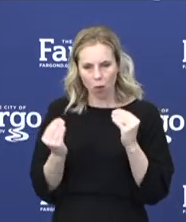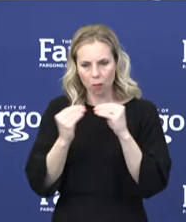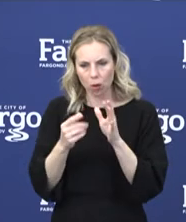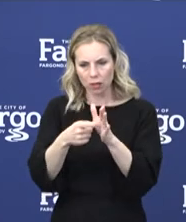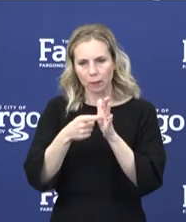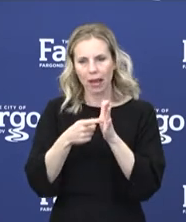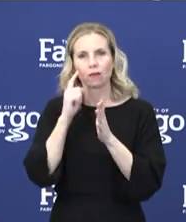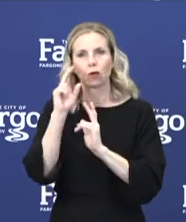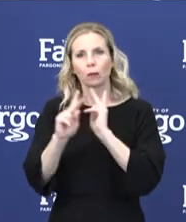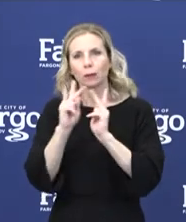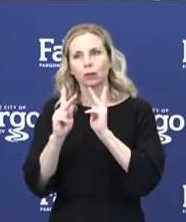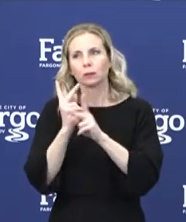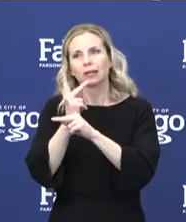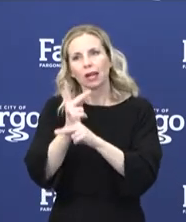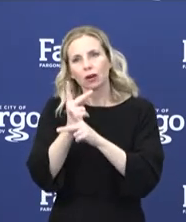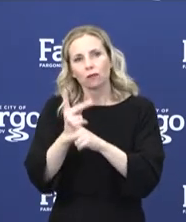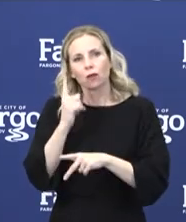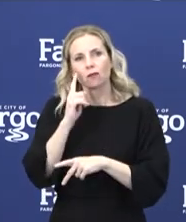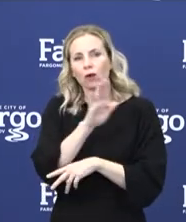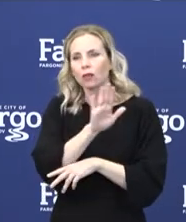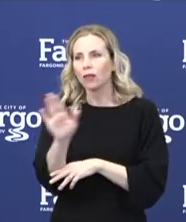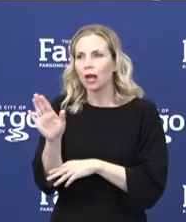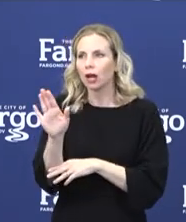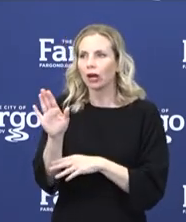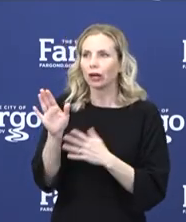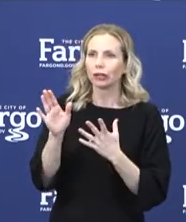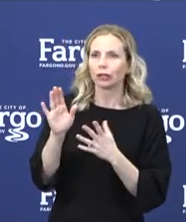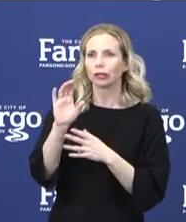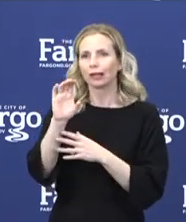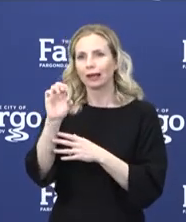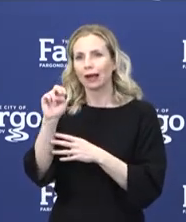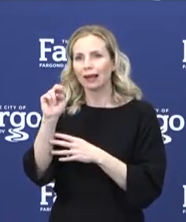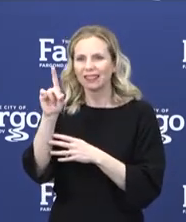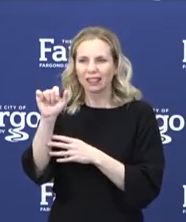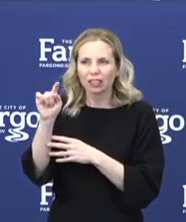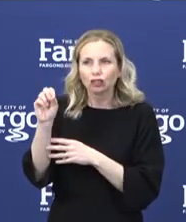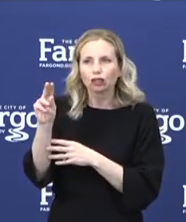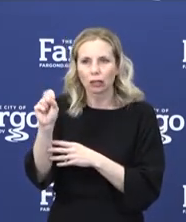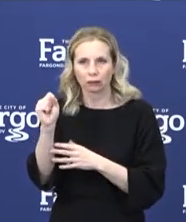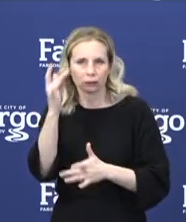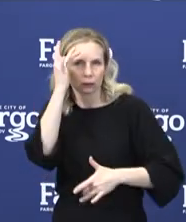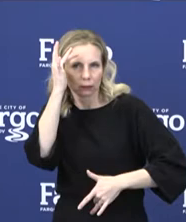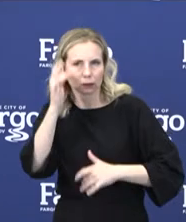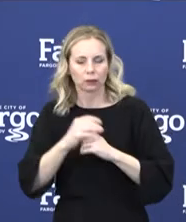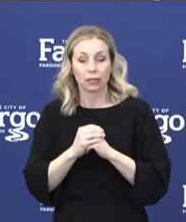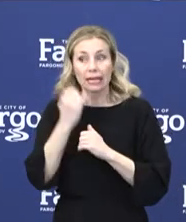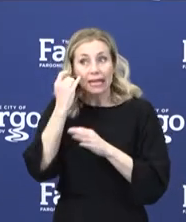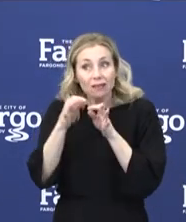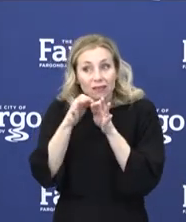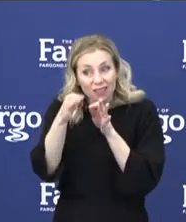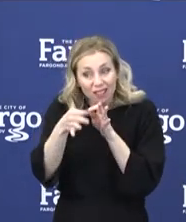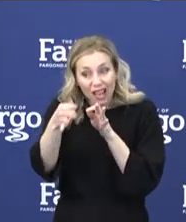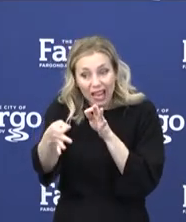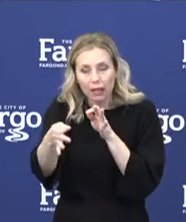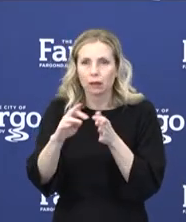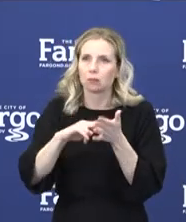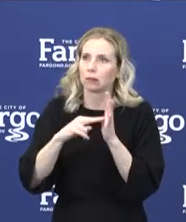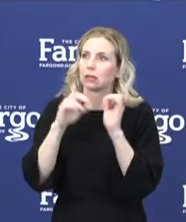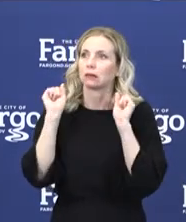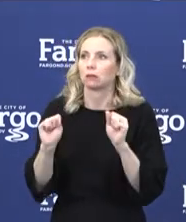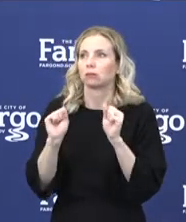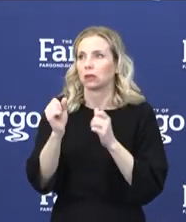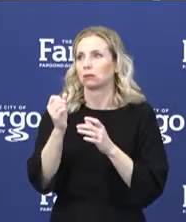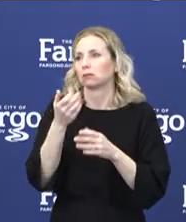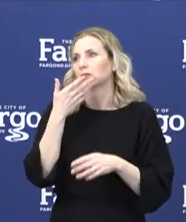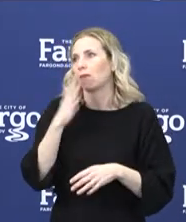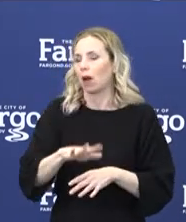people to be cared for for their conditions. So further delaying care can be very detrimental. So we want to remind